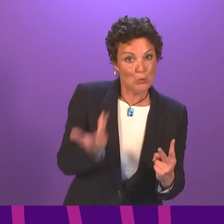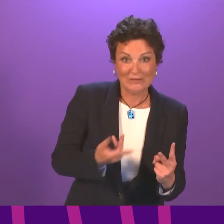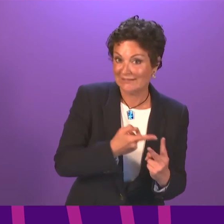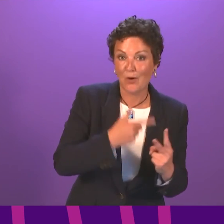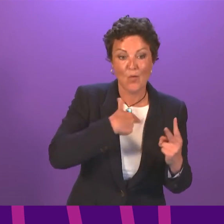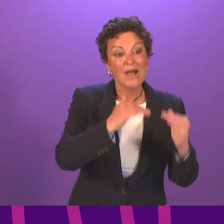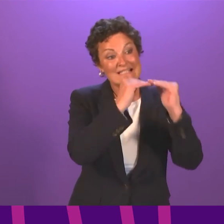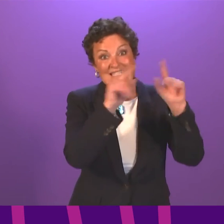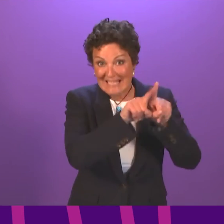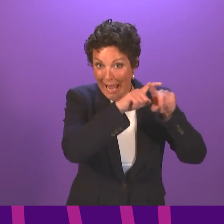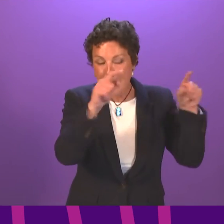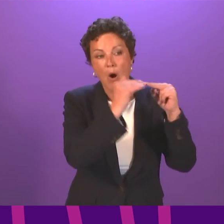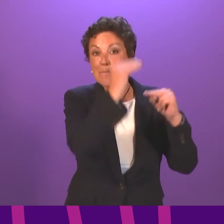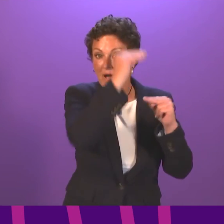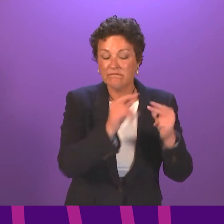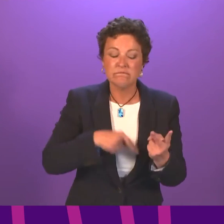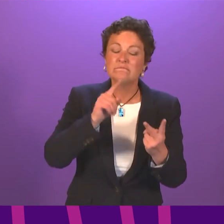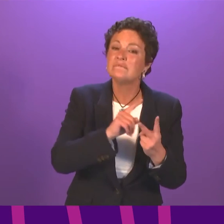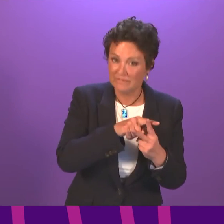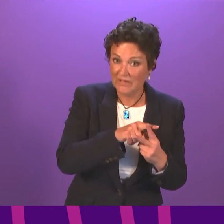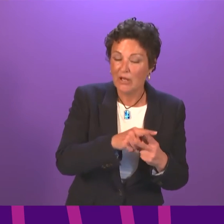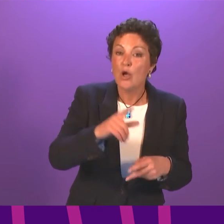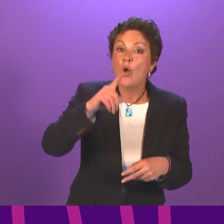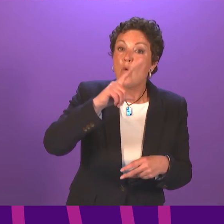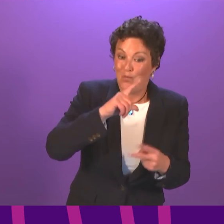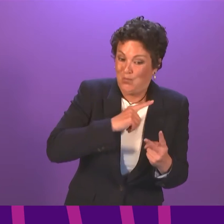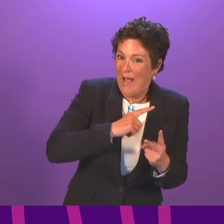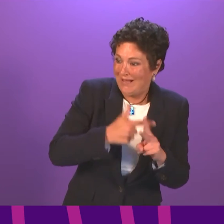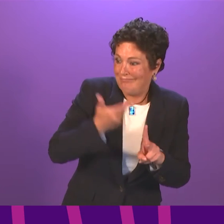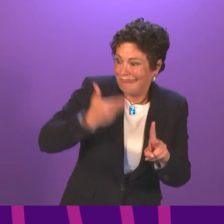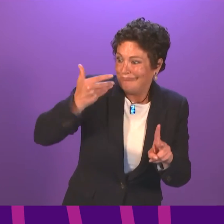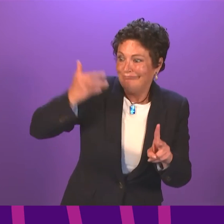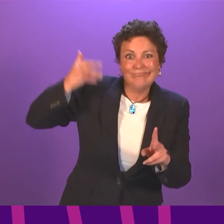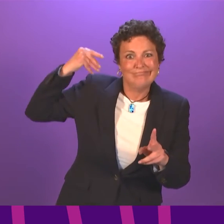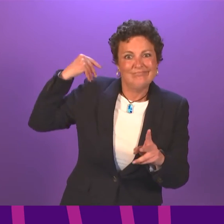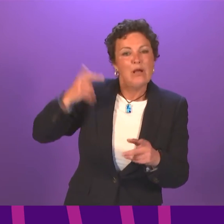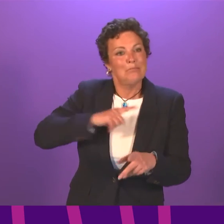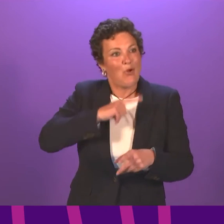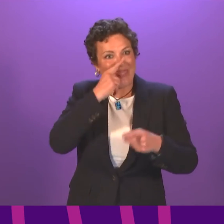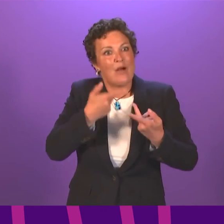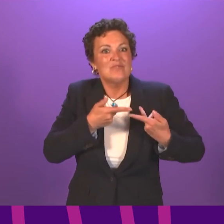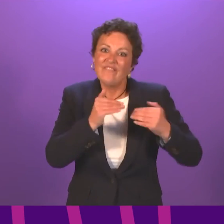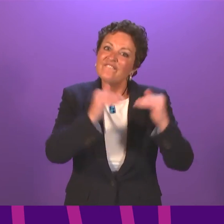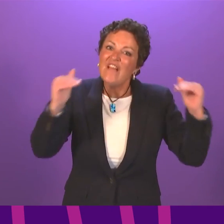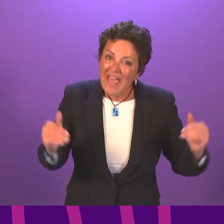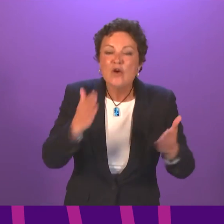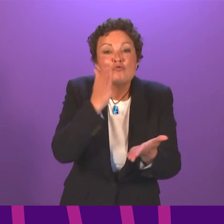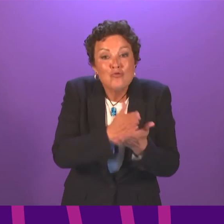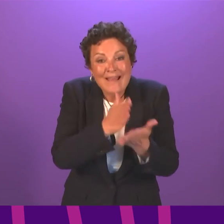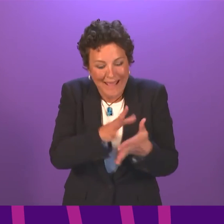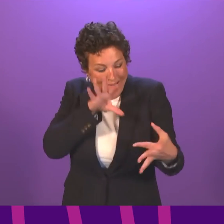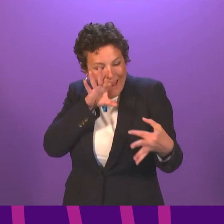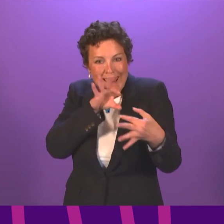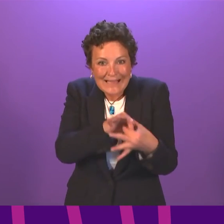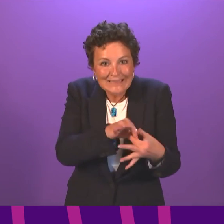experience, it has been decided to adopt the symmetrical process. Because that is fair because it is based only on the